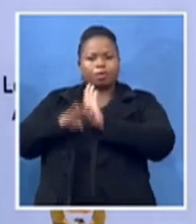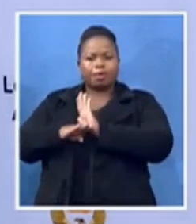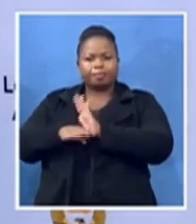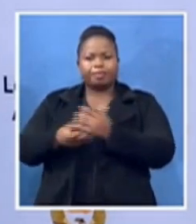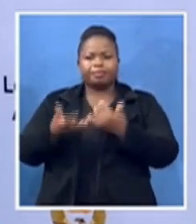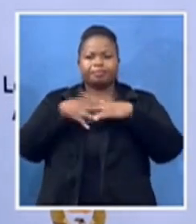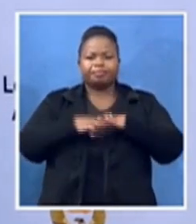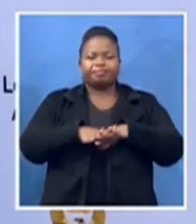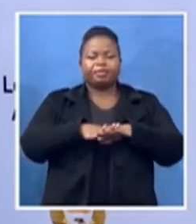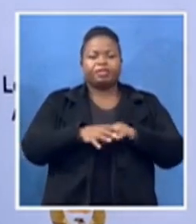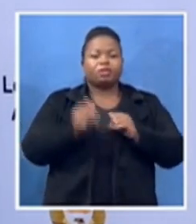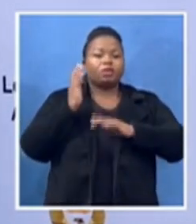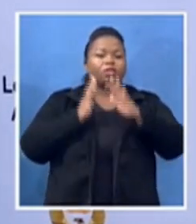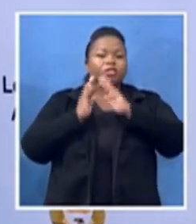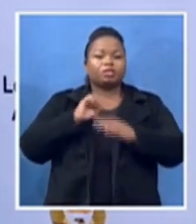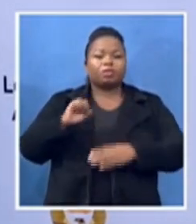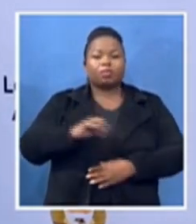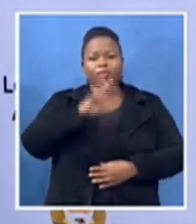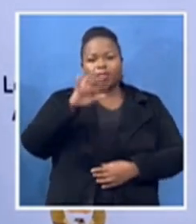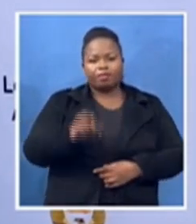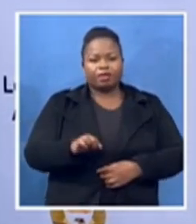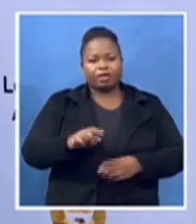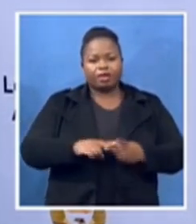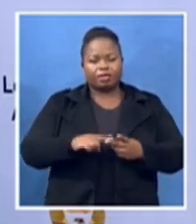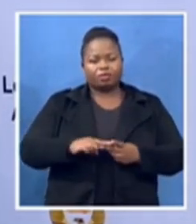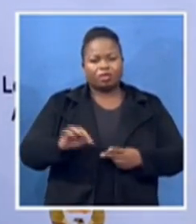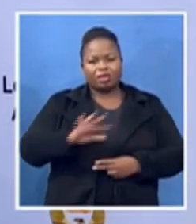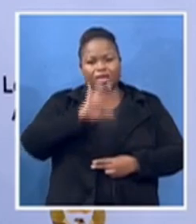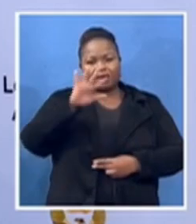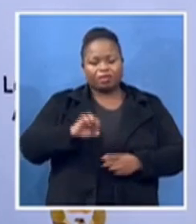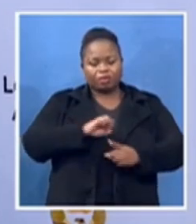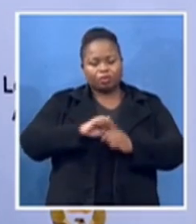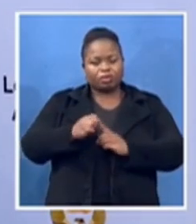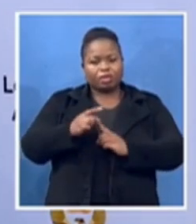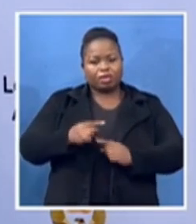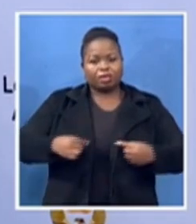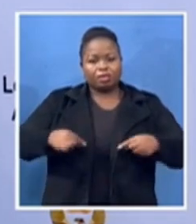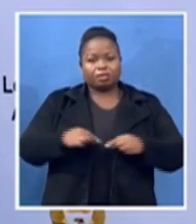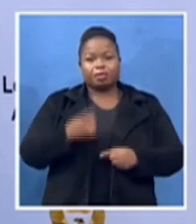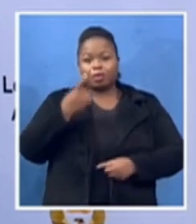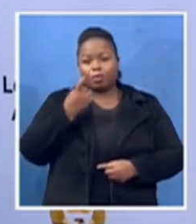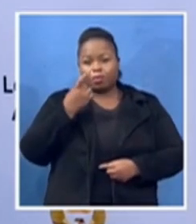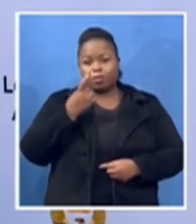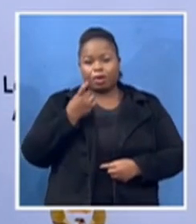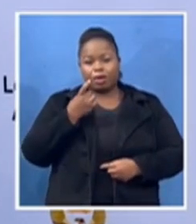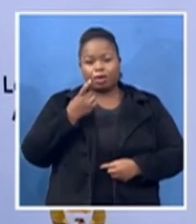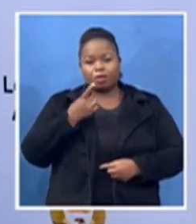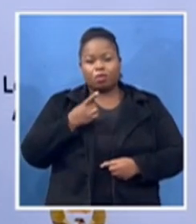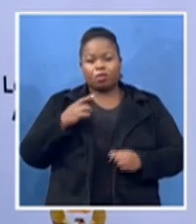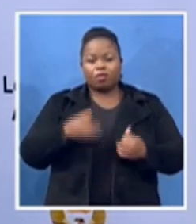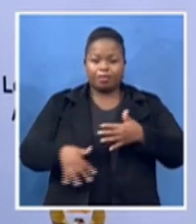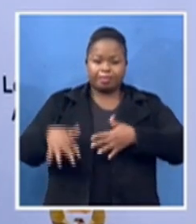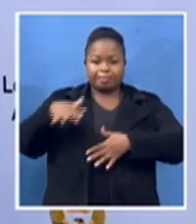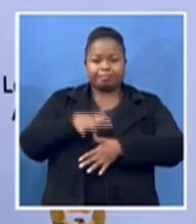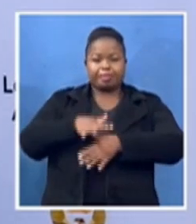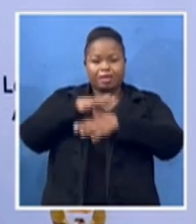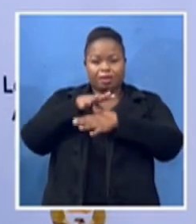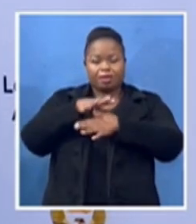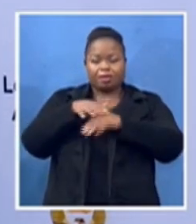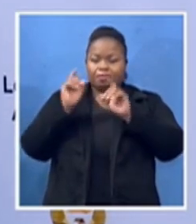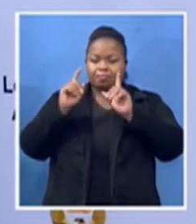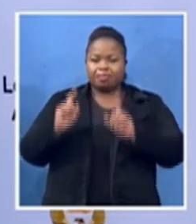an African society one of the cornerstones principles of NHC work is that